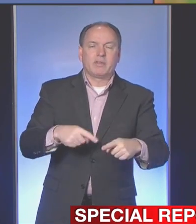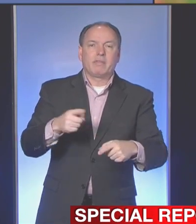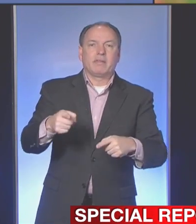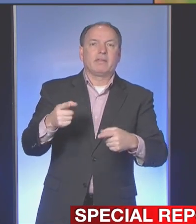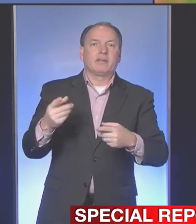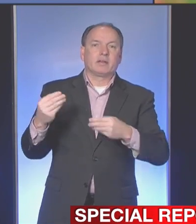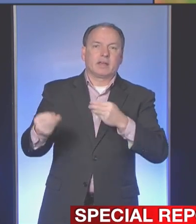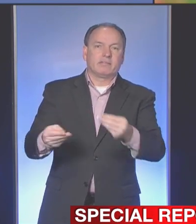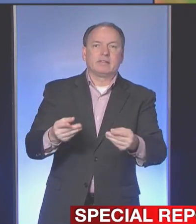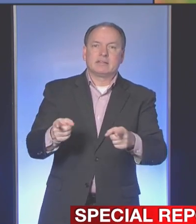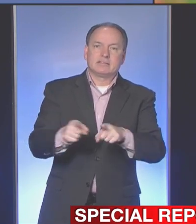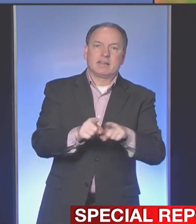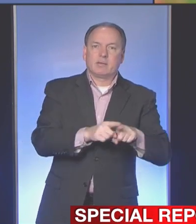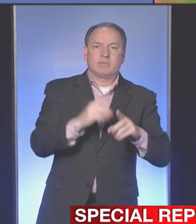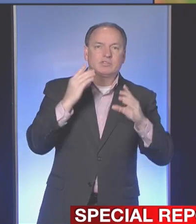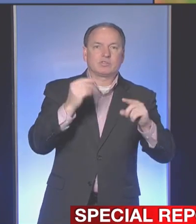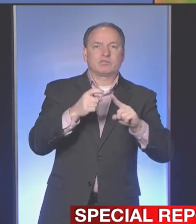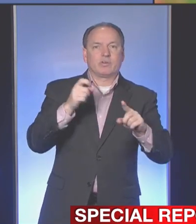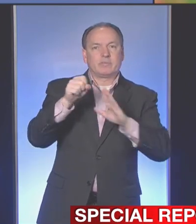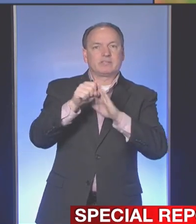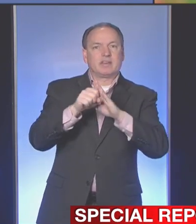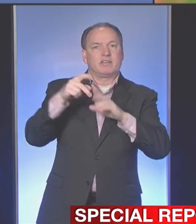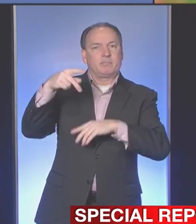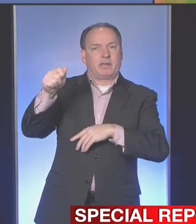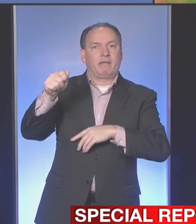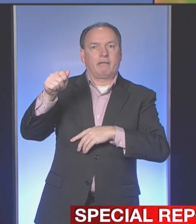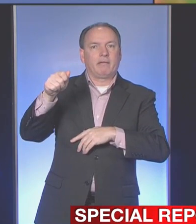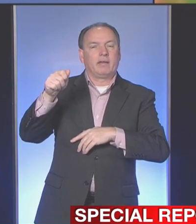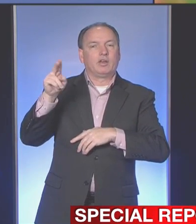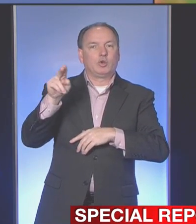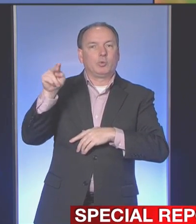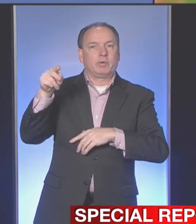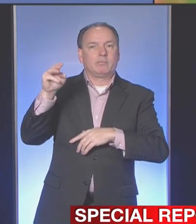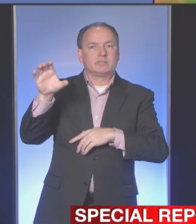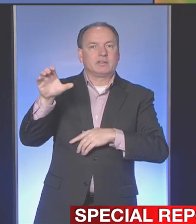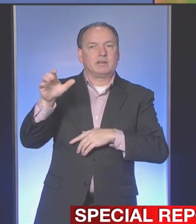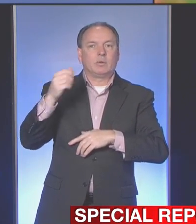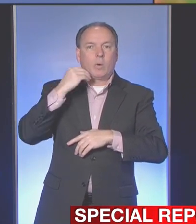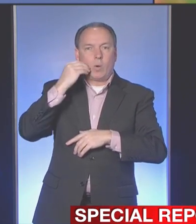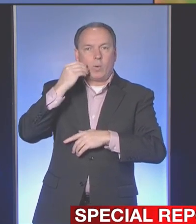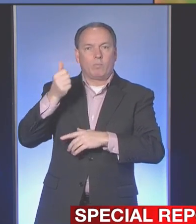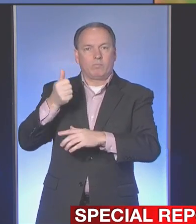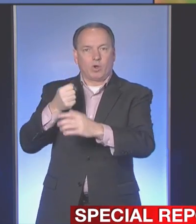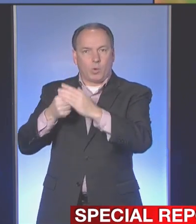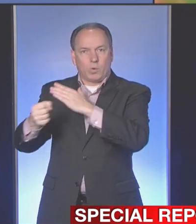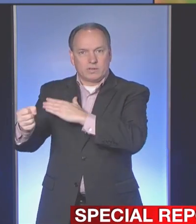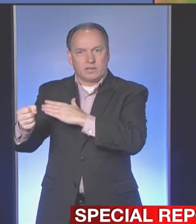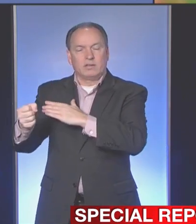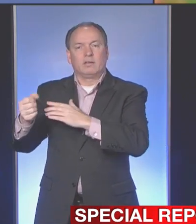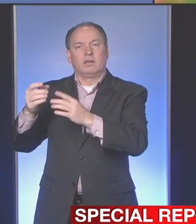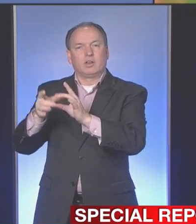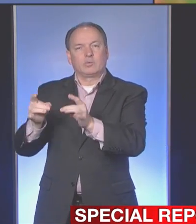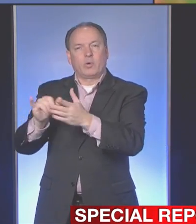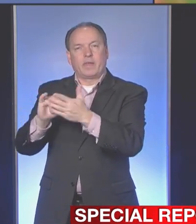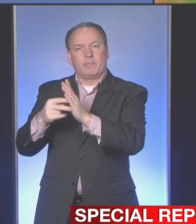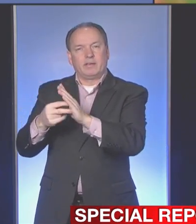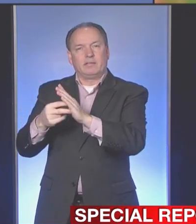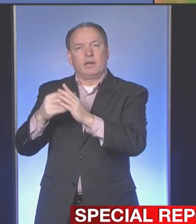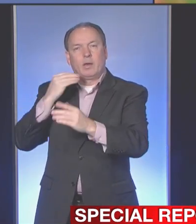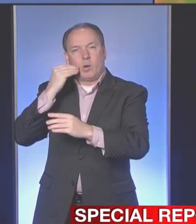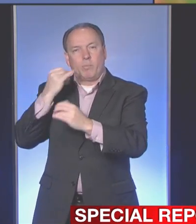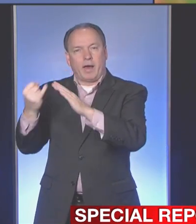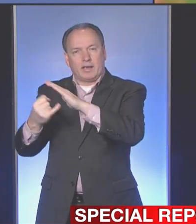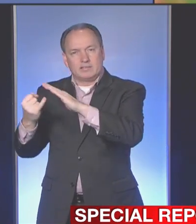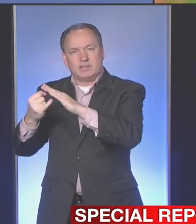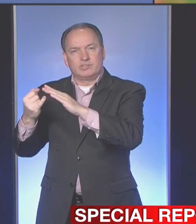same instructions from the state of Pennsylvania and UPMC to home quarantine talks about what that is and what home isolation means.